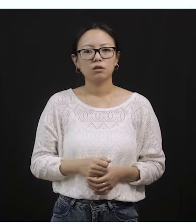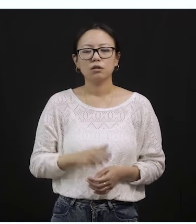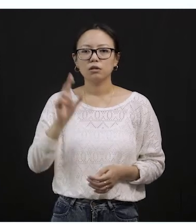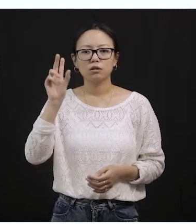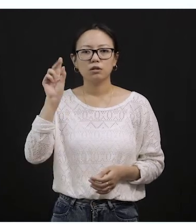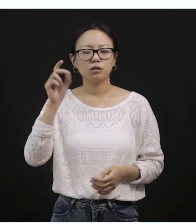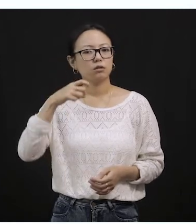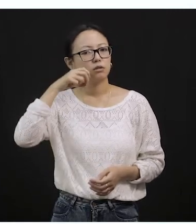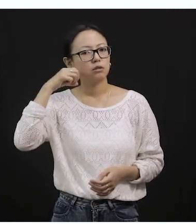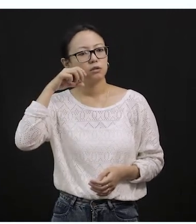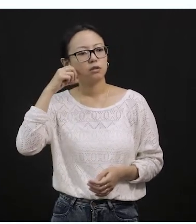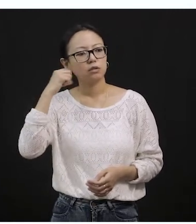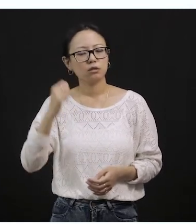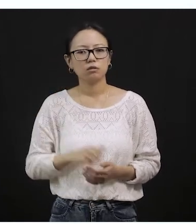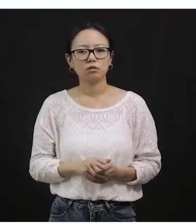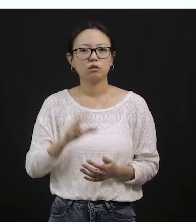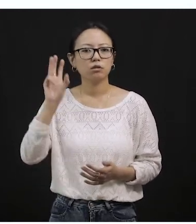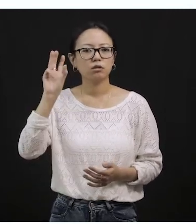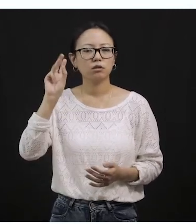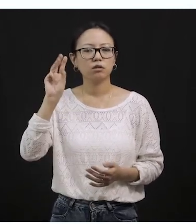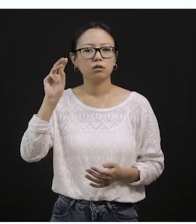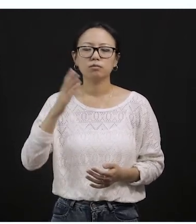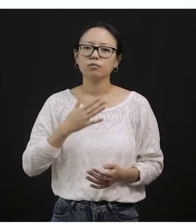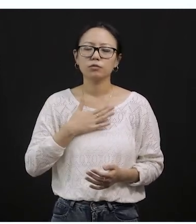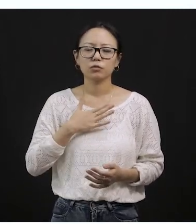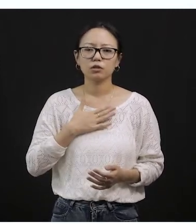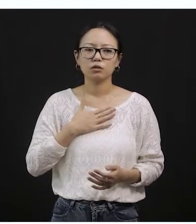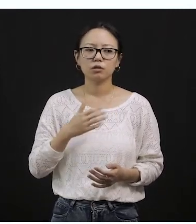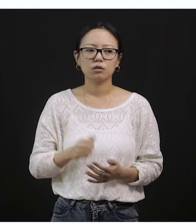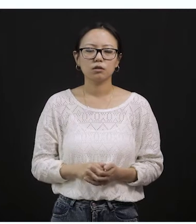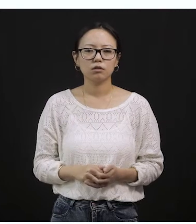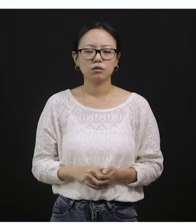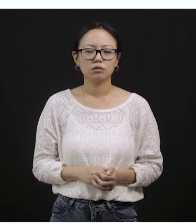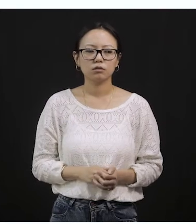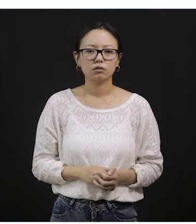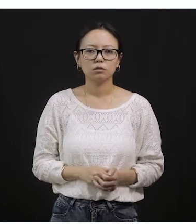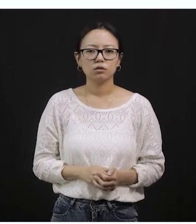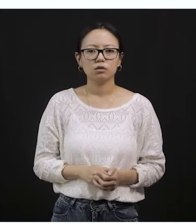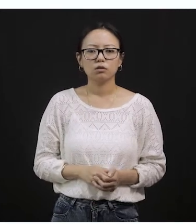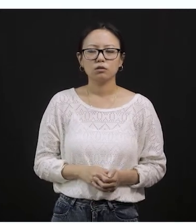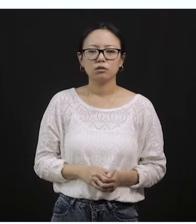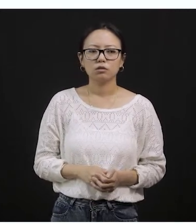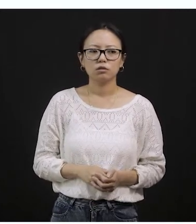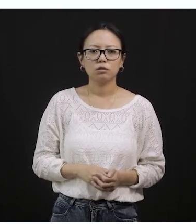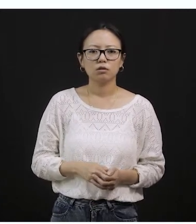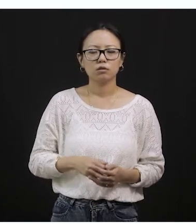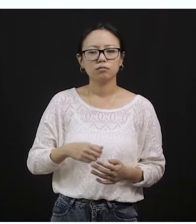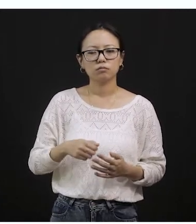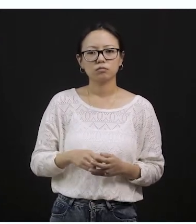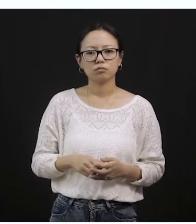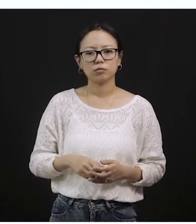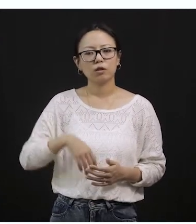yellow. And the third is green. So after coloring it, this is how